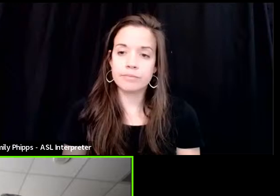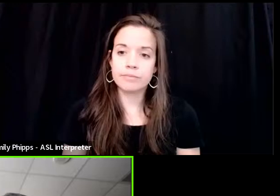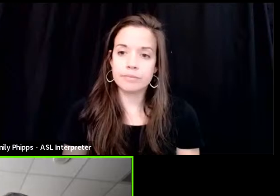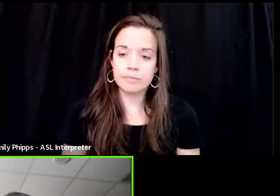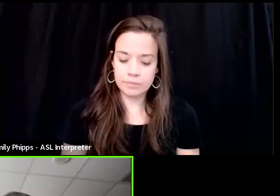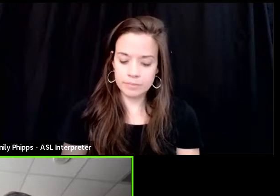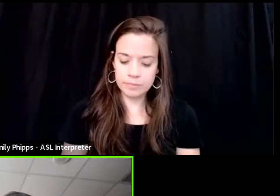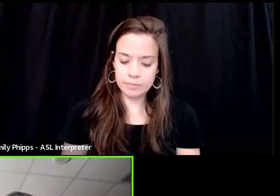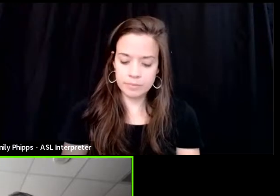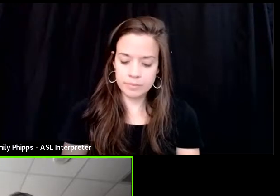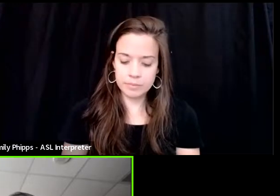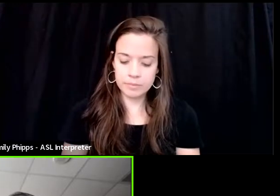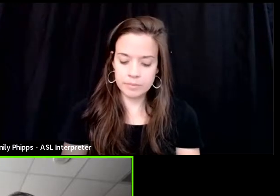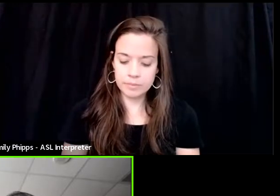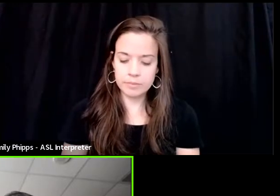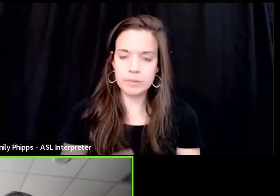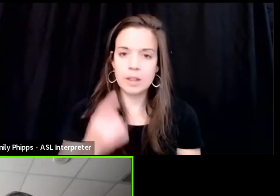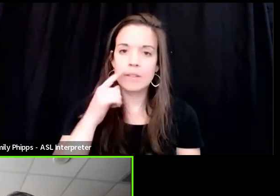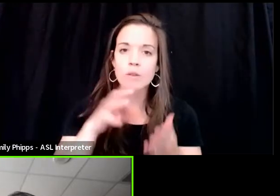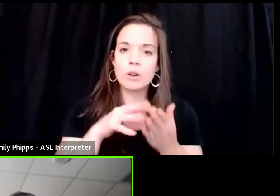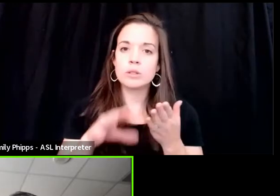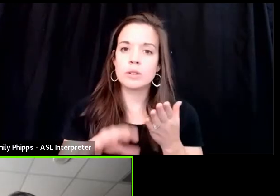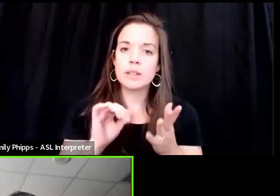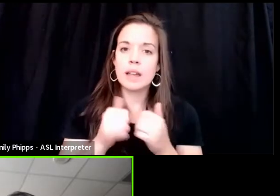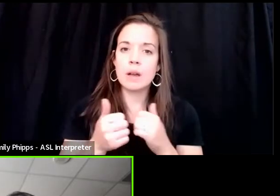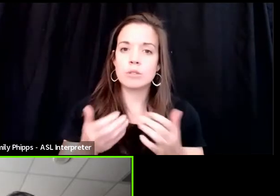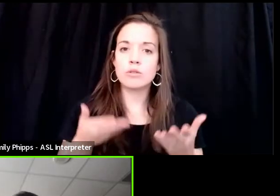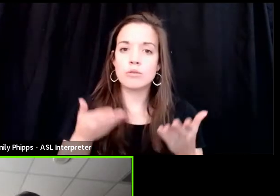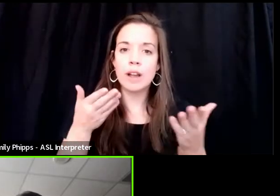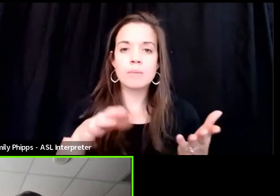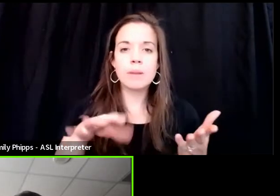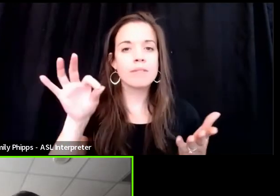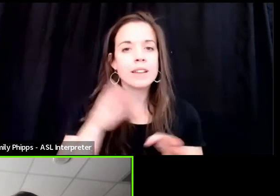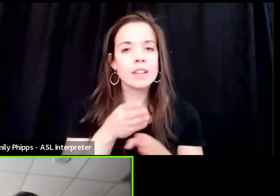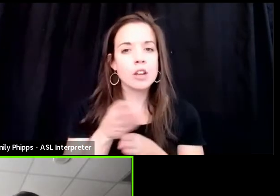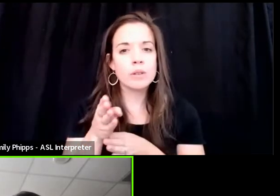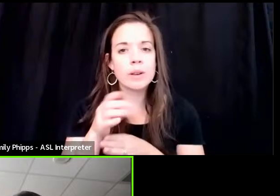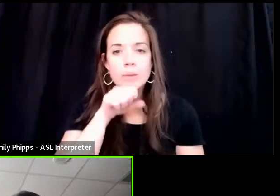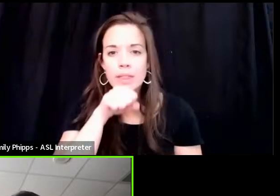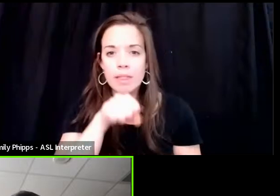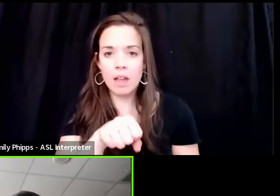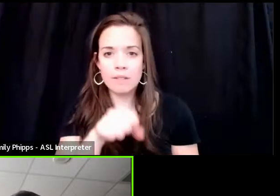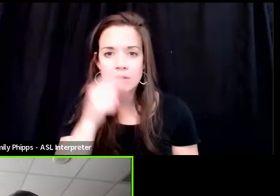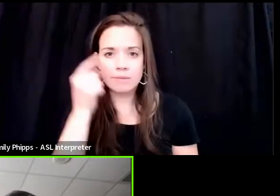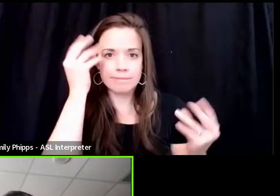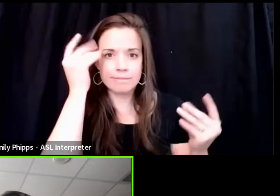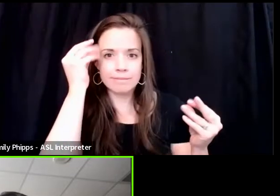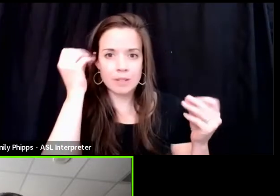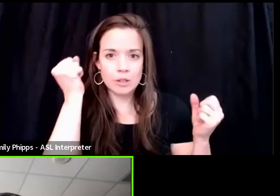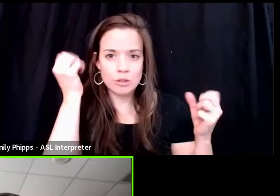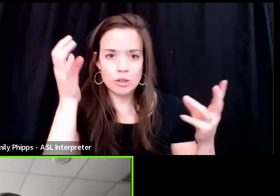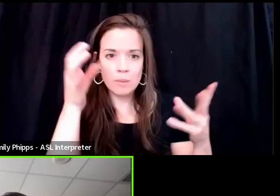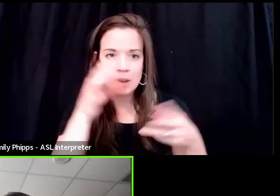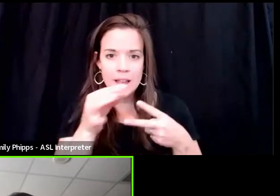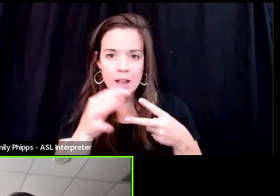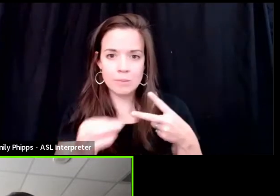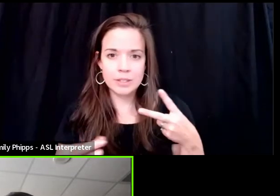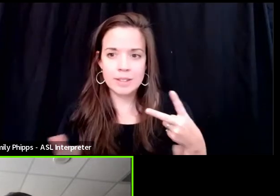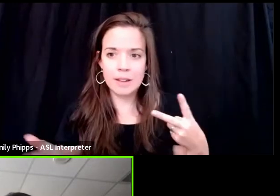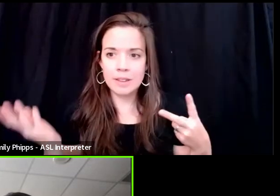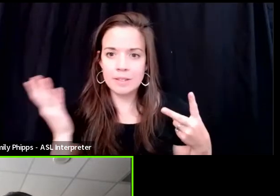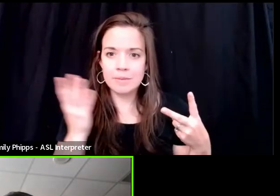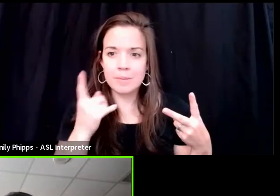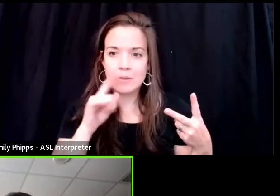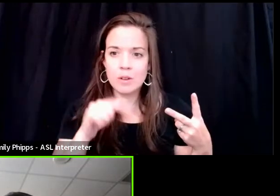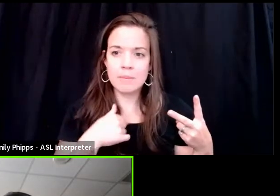for students, how would you recommend finding a career we love considering there's so many options out there? I know for me,